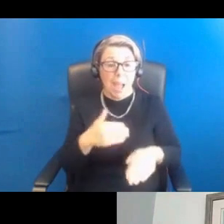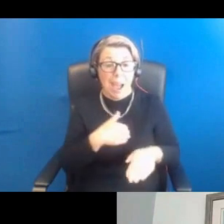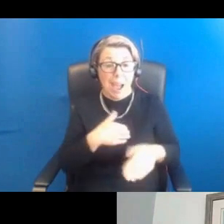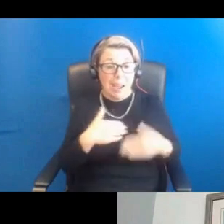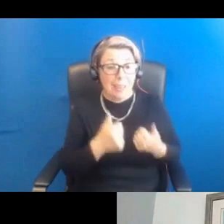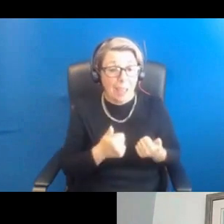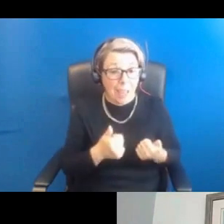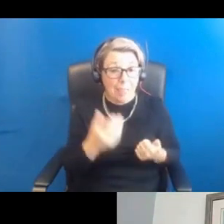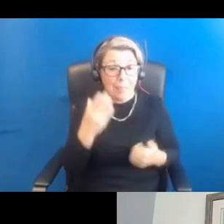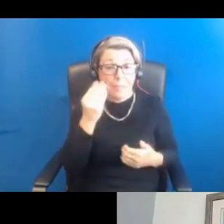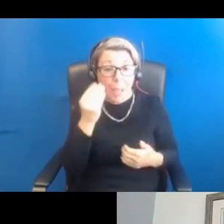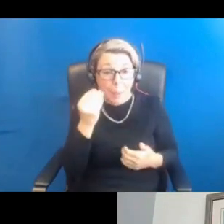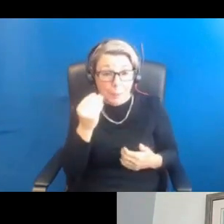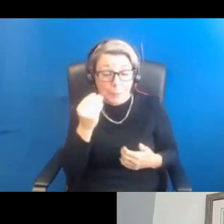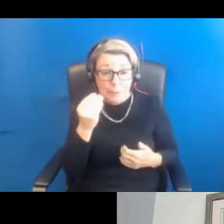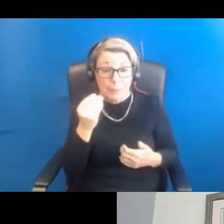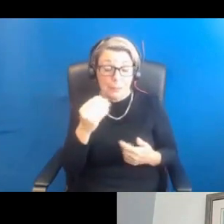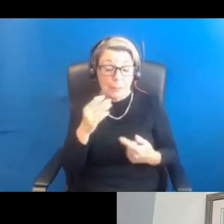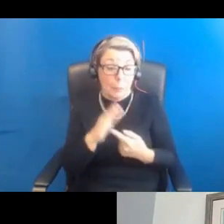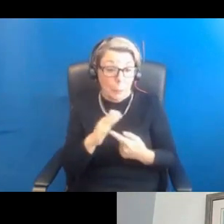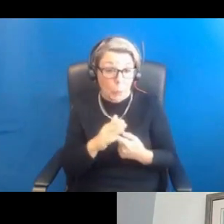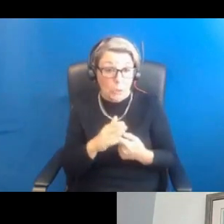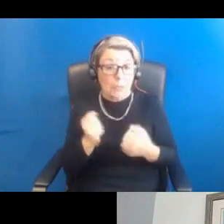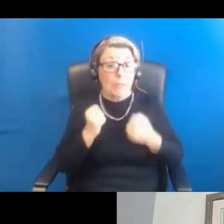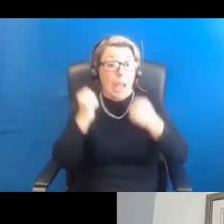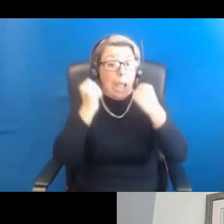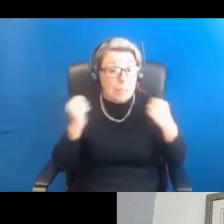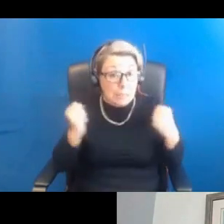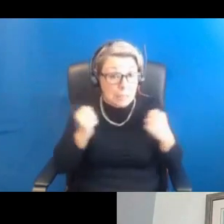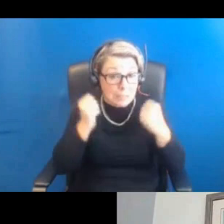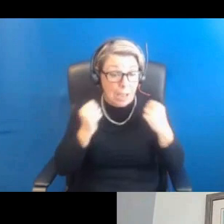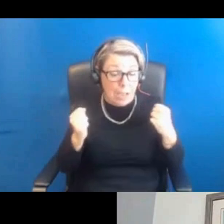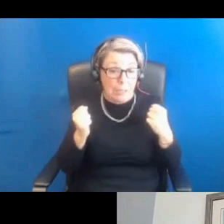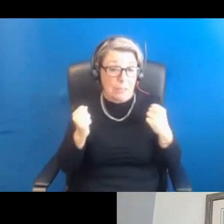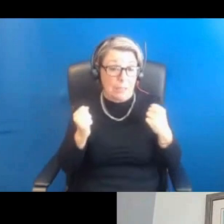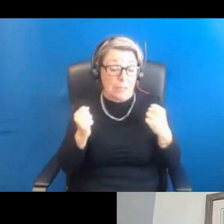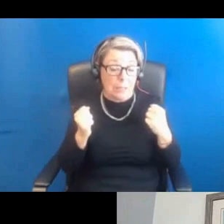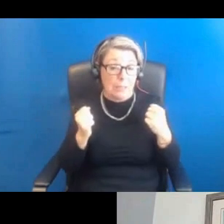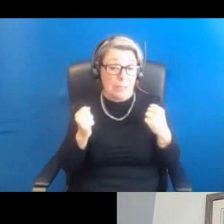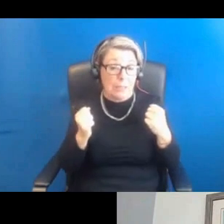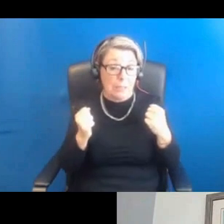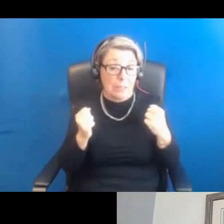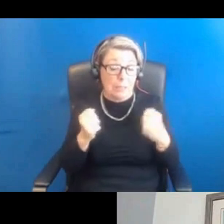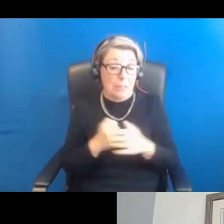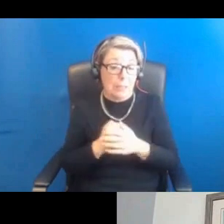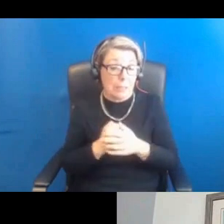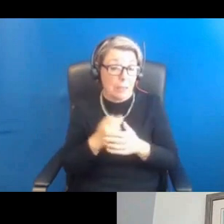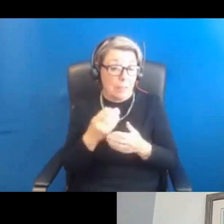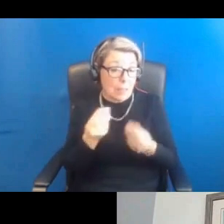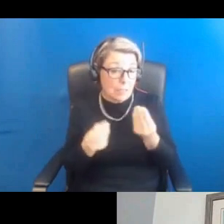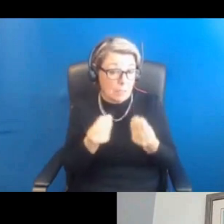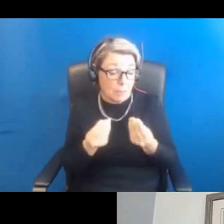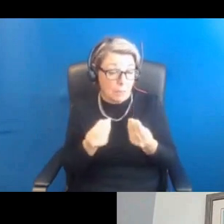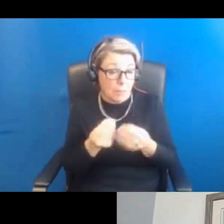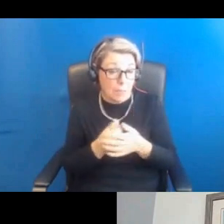you mentioned the importance of exercise, Professor Duncan. Is that something that